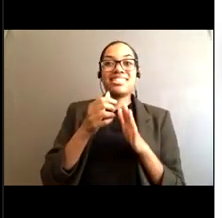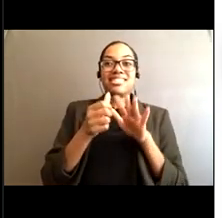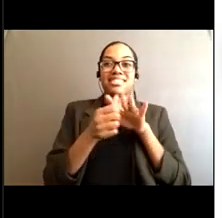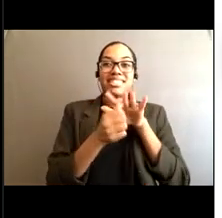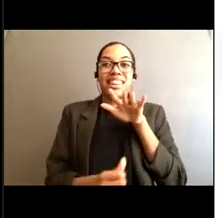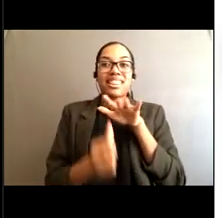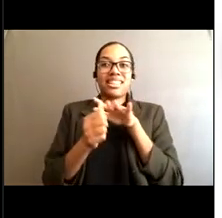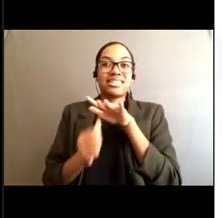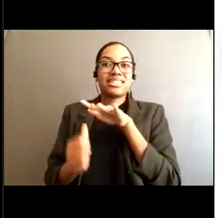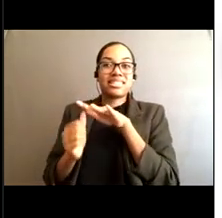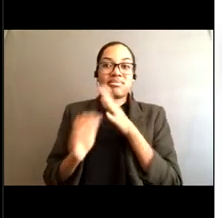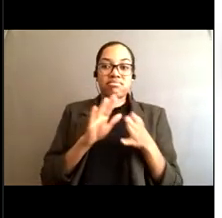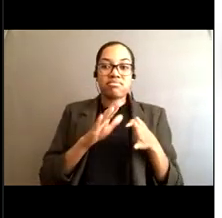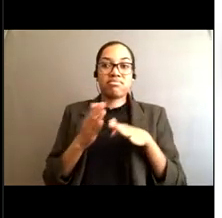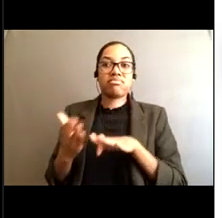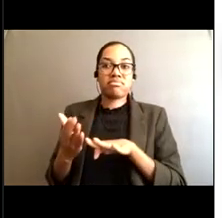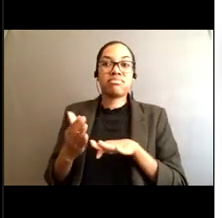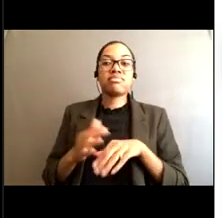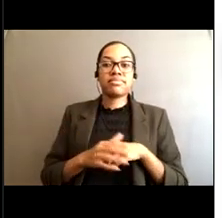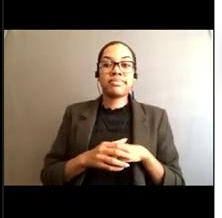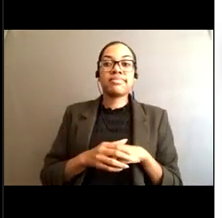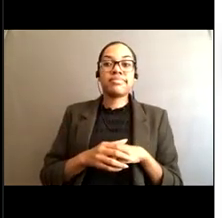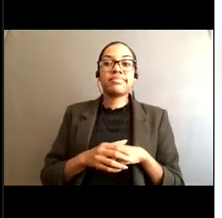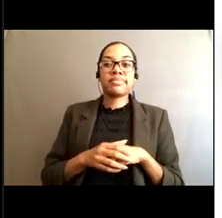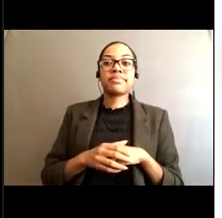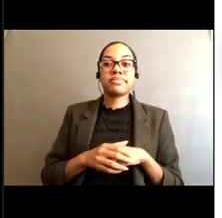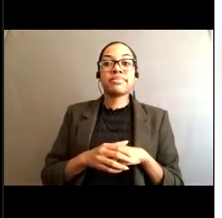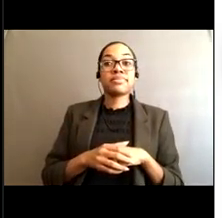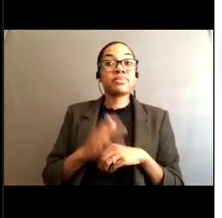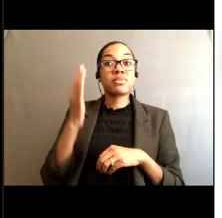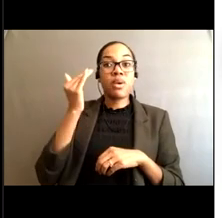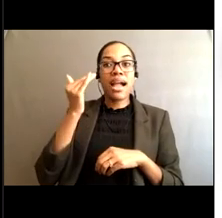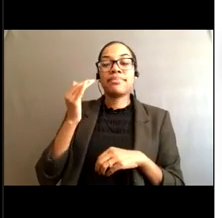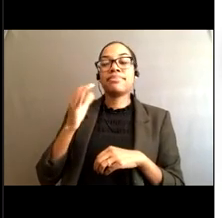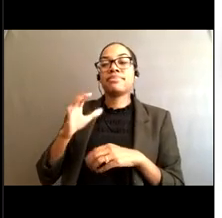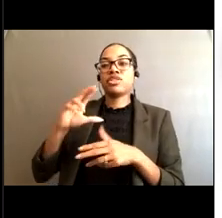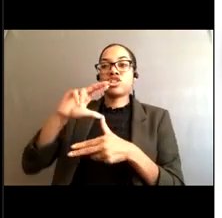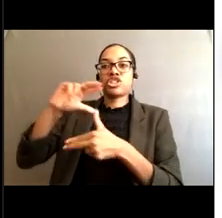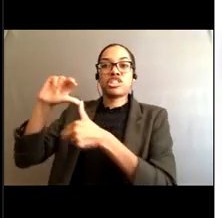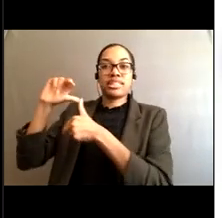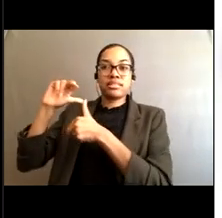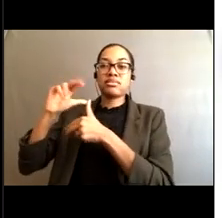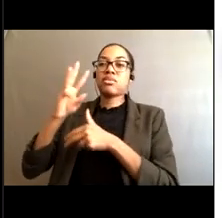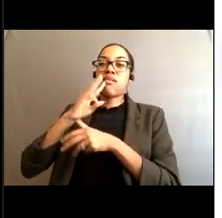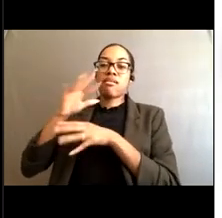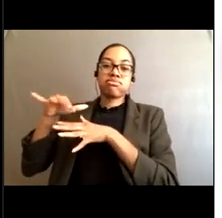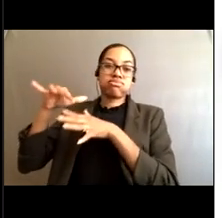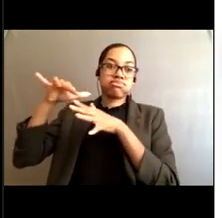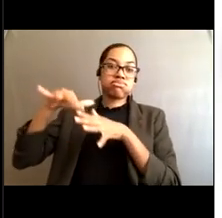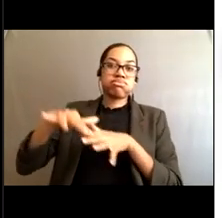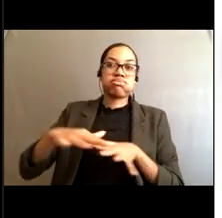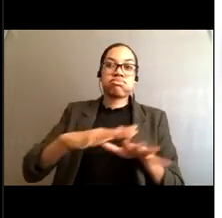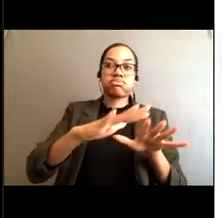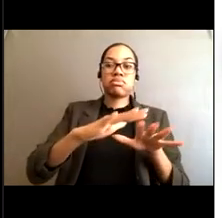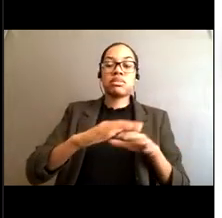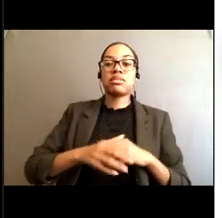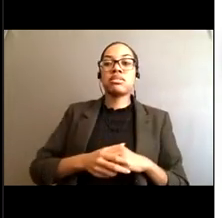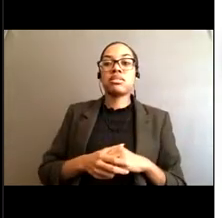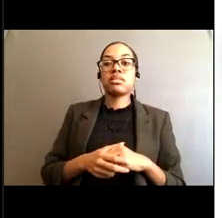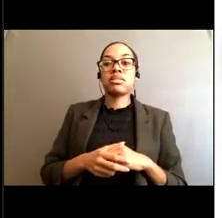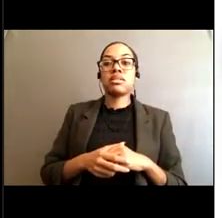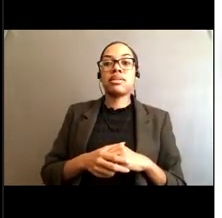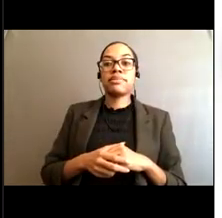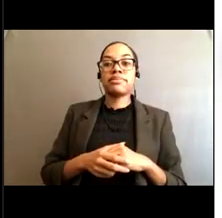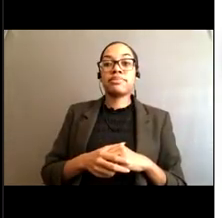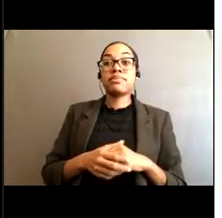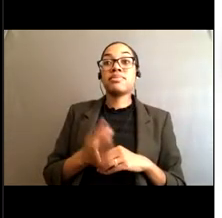on the East Coast that were attributed to Hurricane Lorenzo swells. Four of these deaths were in the Carolinas,